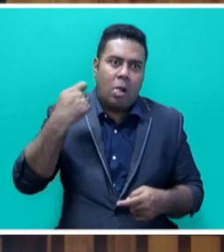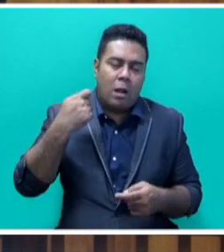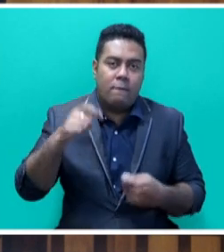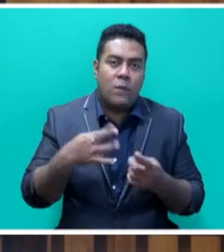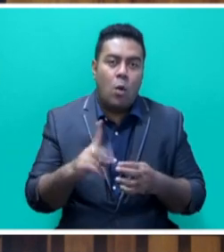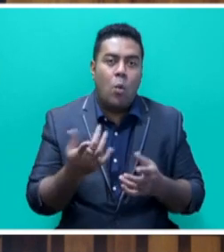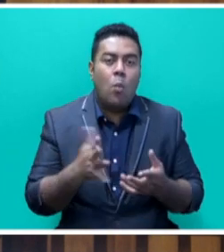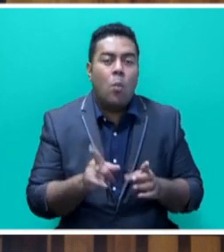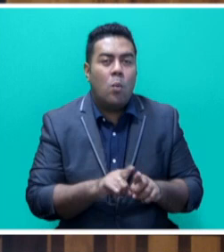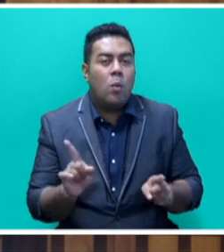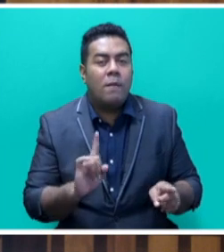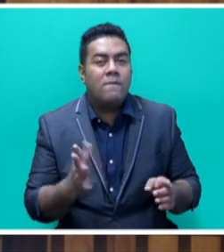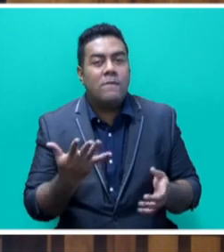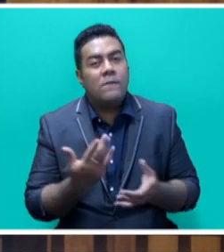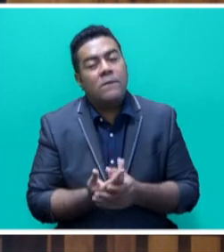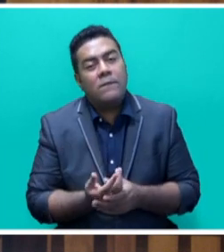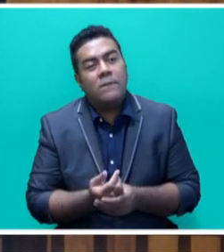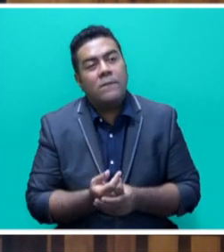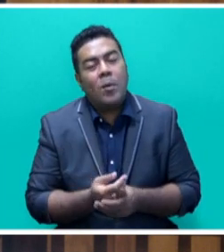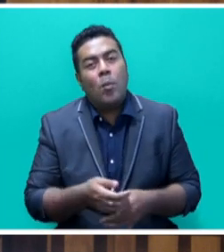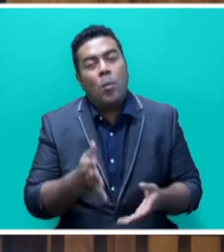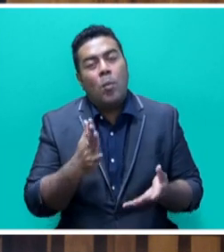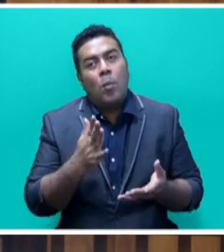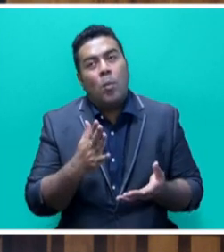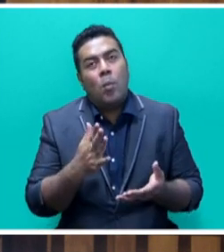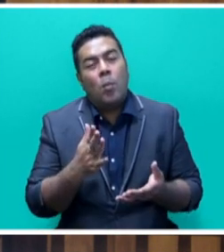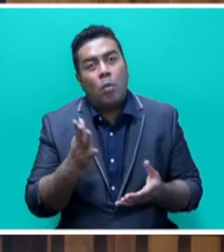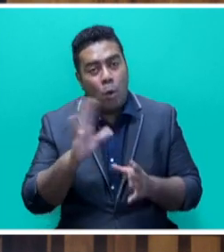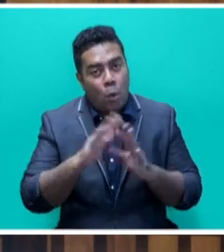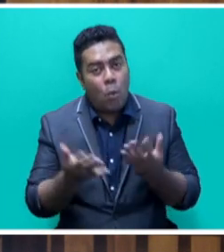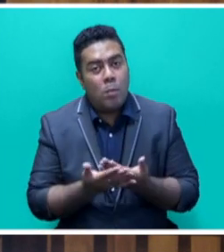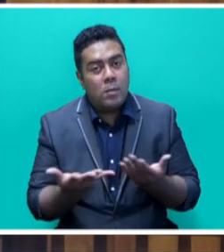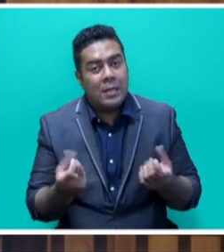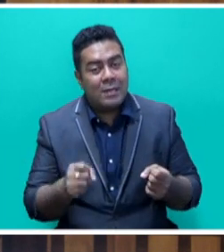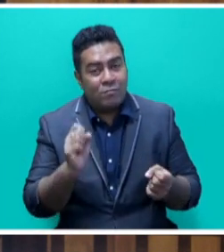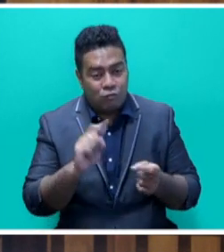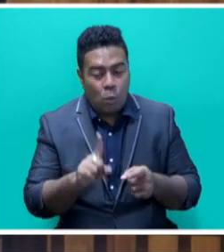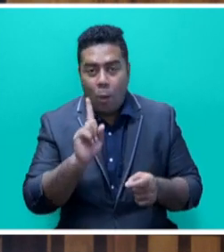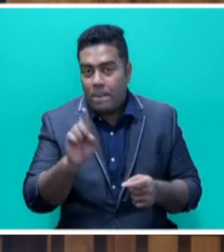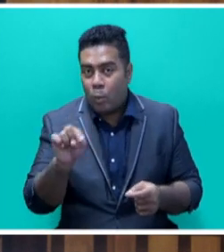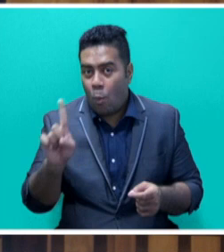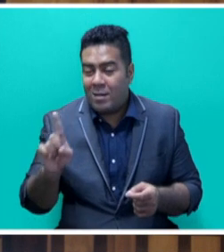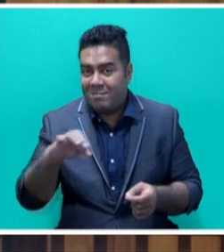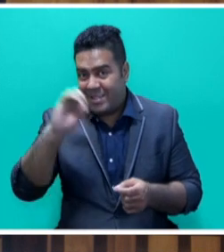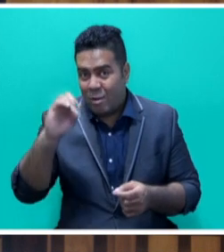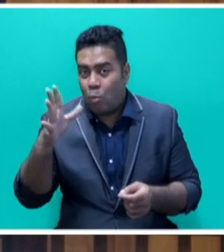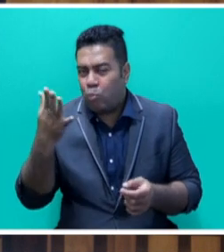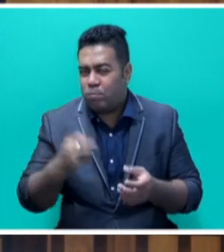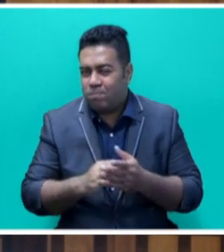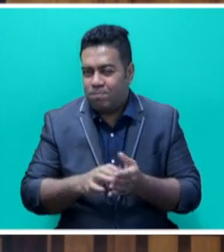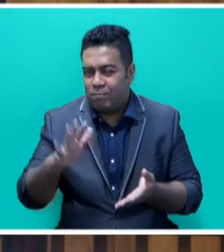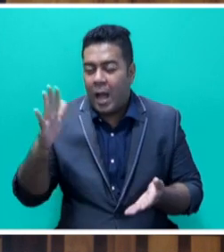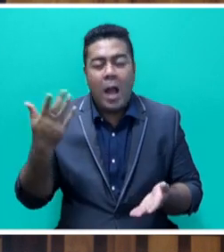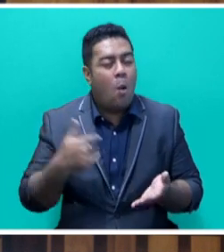fuel-driven production and consumption. Mr Speaker, sir, the global average temperature is now 1.1 degrees Celsius, higher